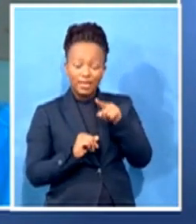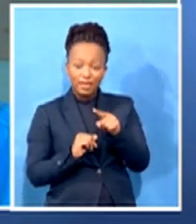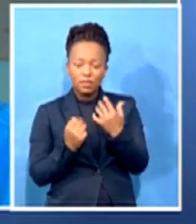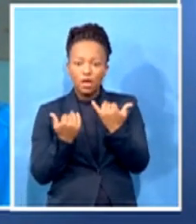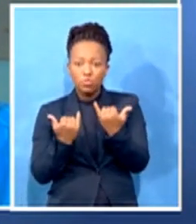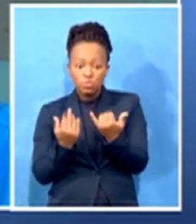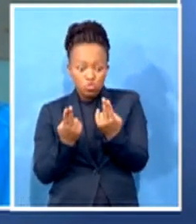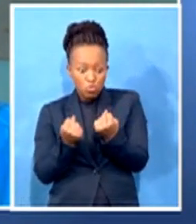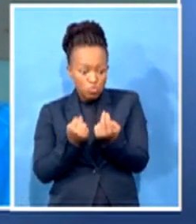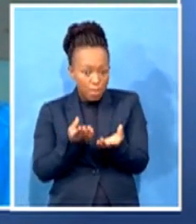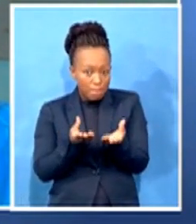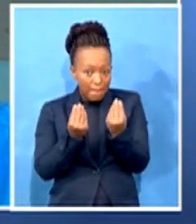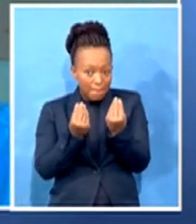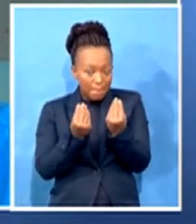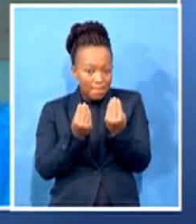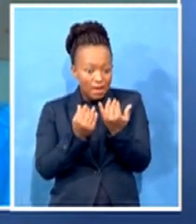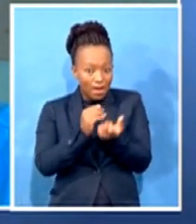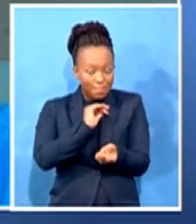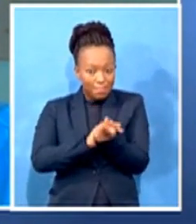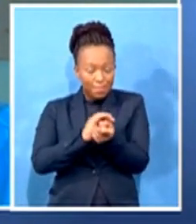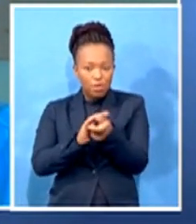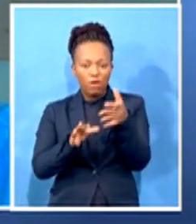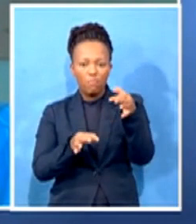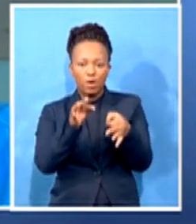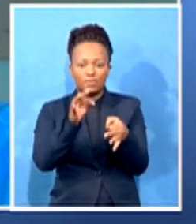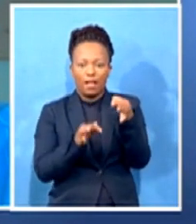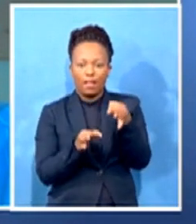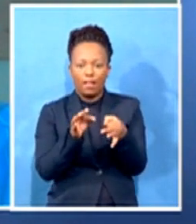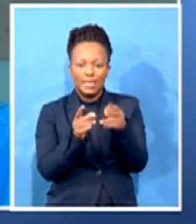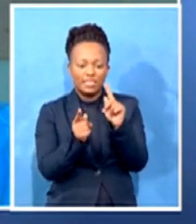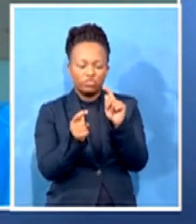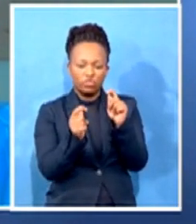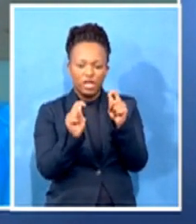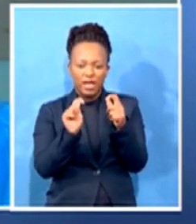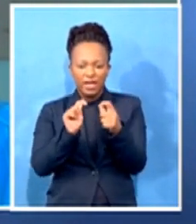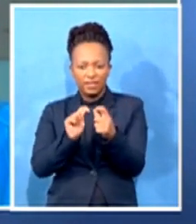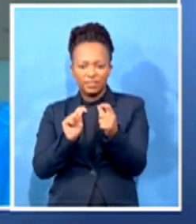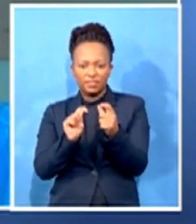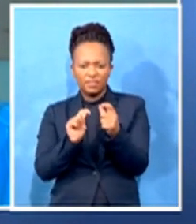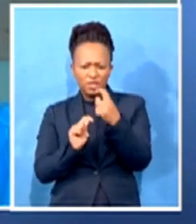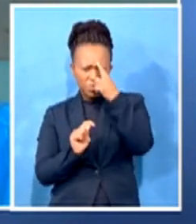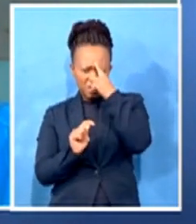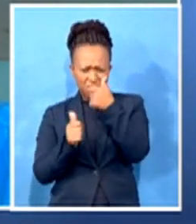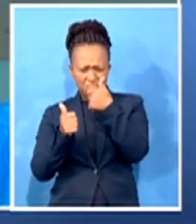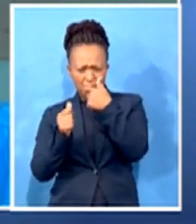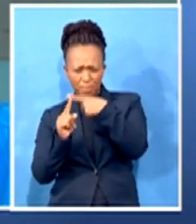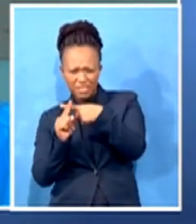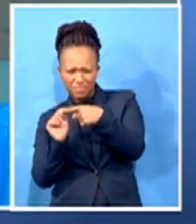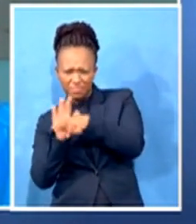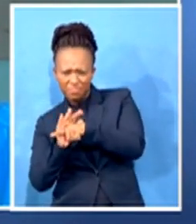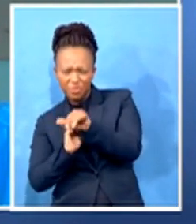political game changer, you reckon it's a big one? Oh, yes. It's the most prominent